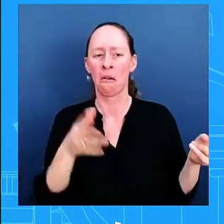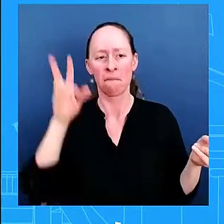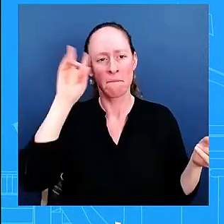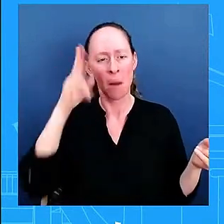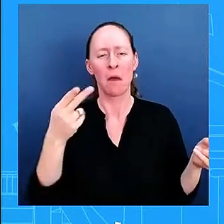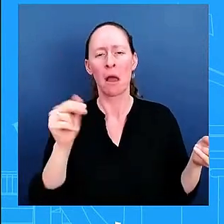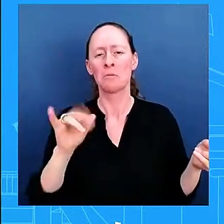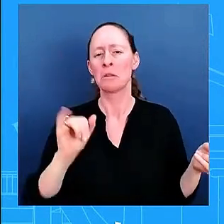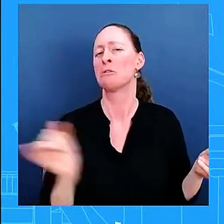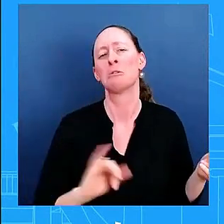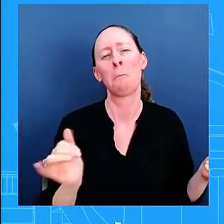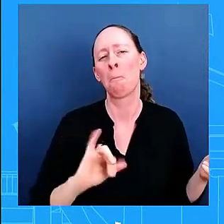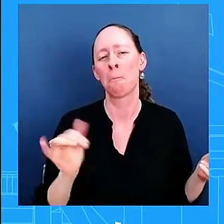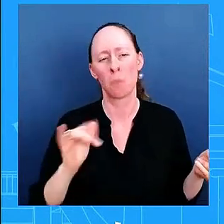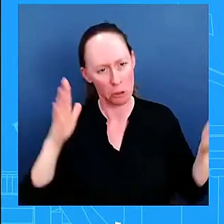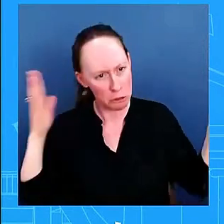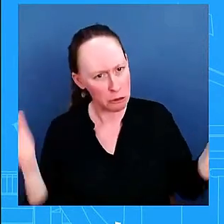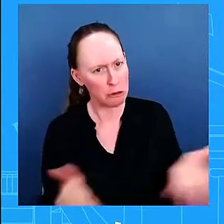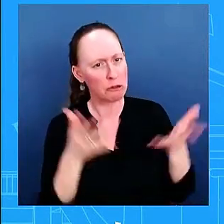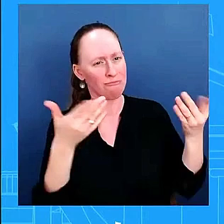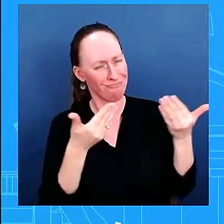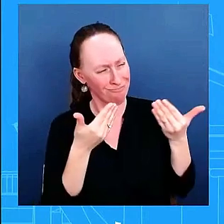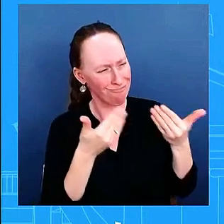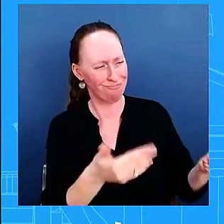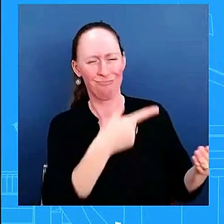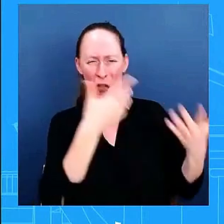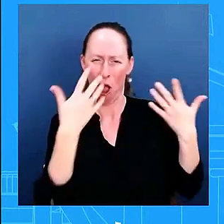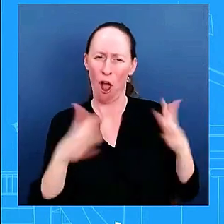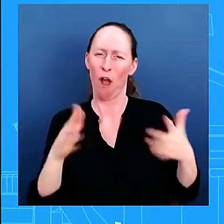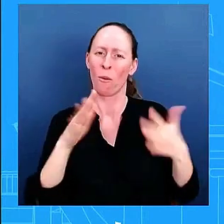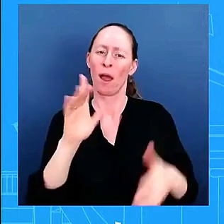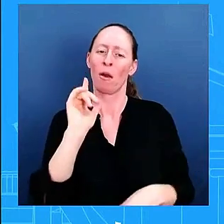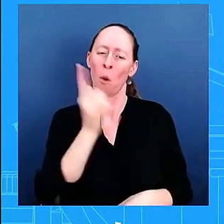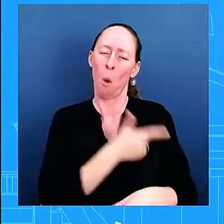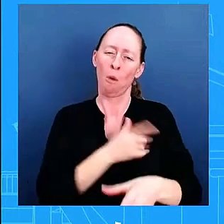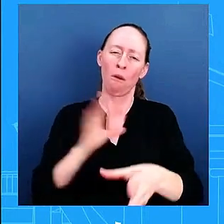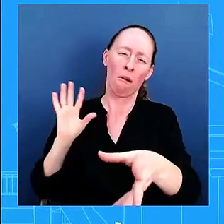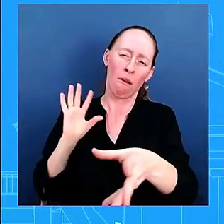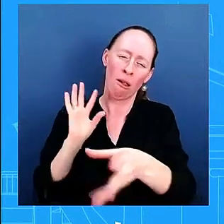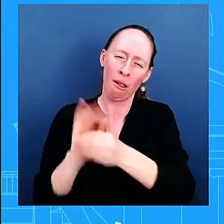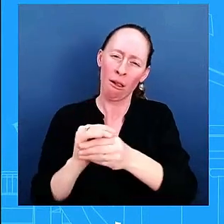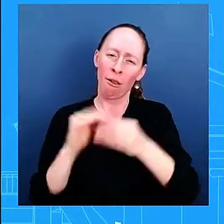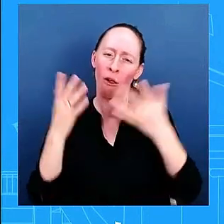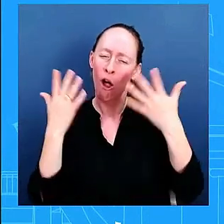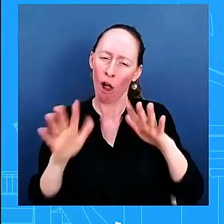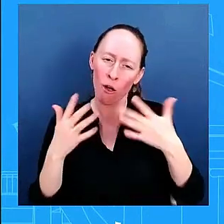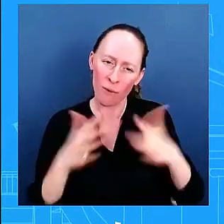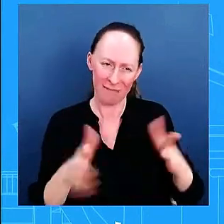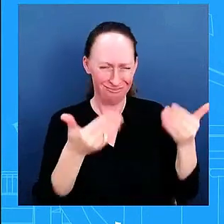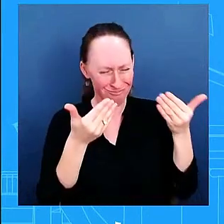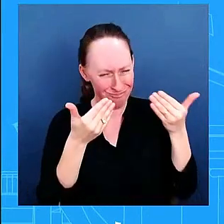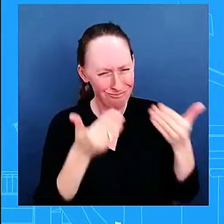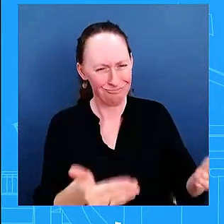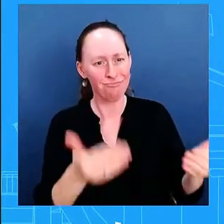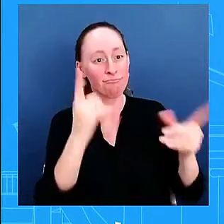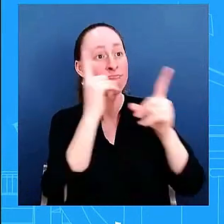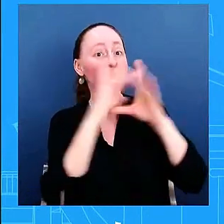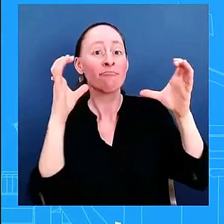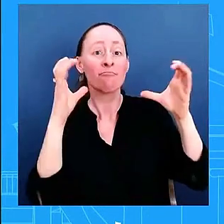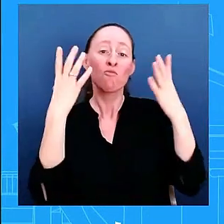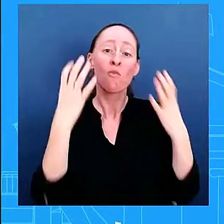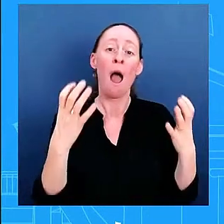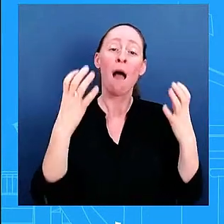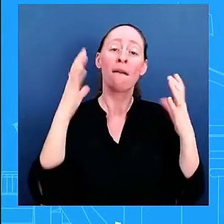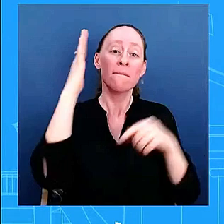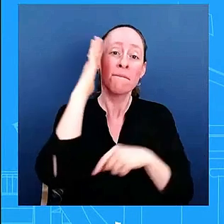loyal just like he was loyal to barack obama but she is going to uh certainly cut her own path and so that's what we're seeing from